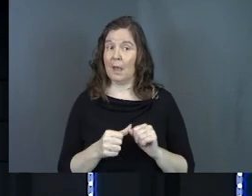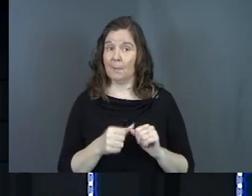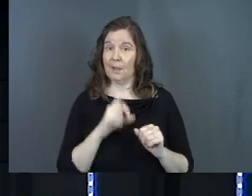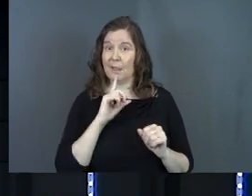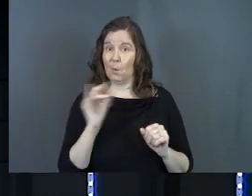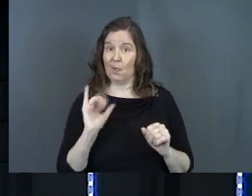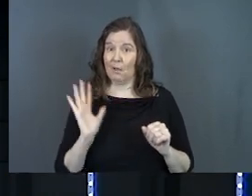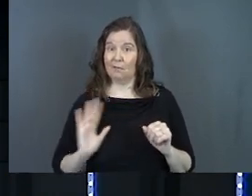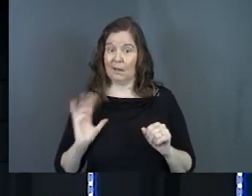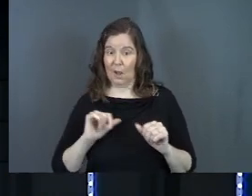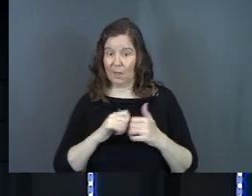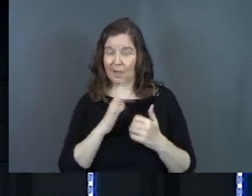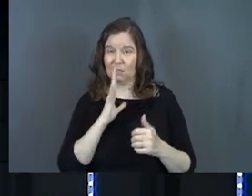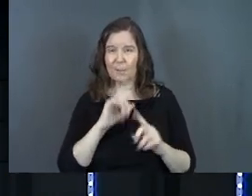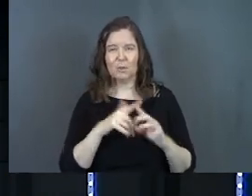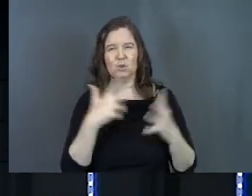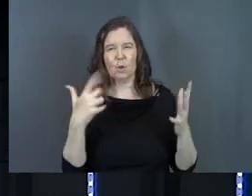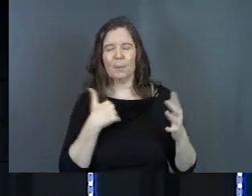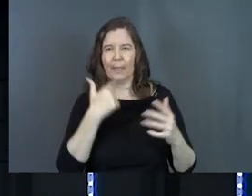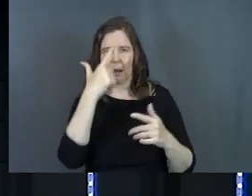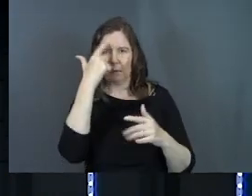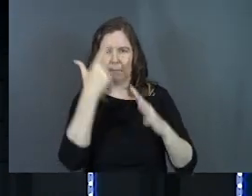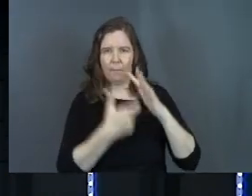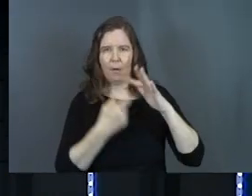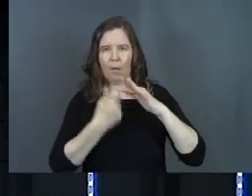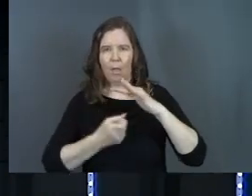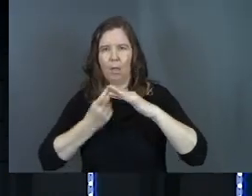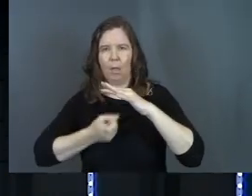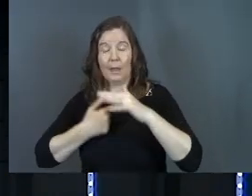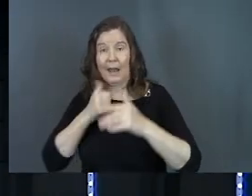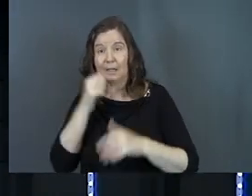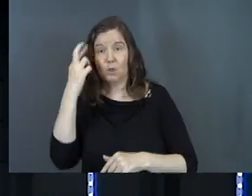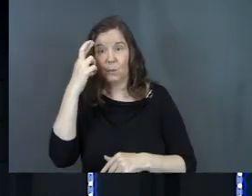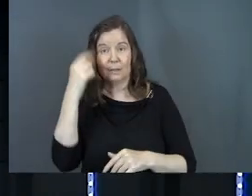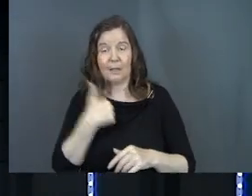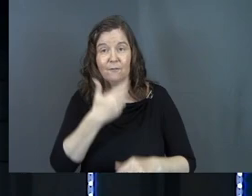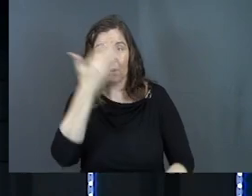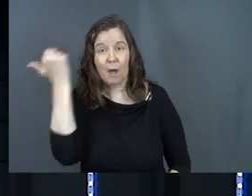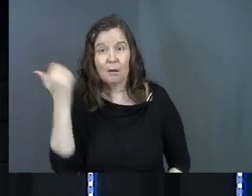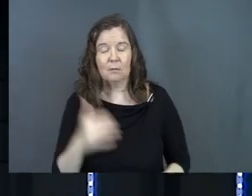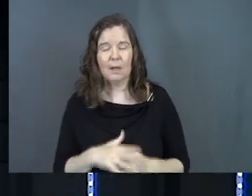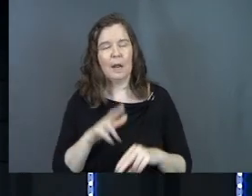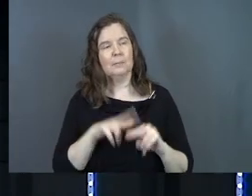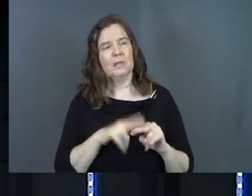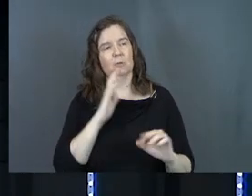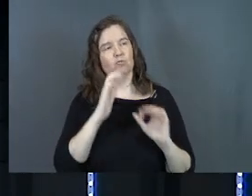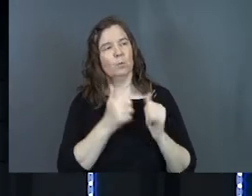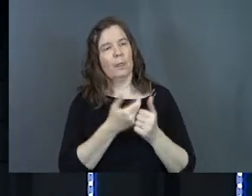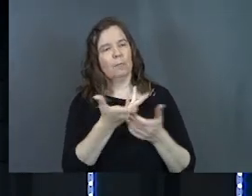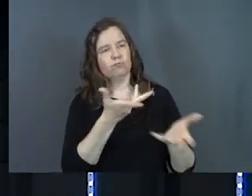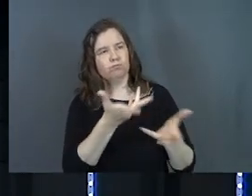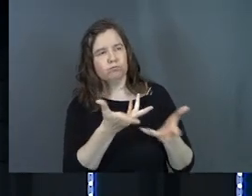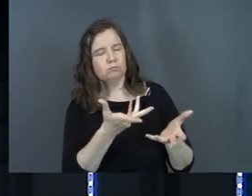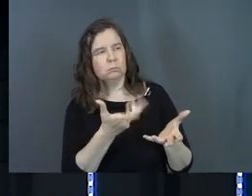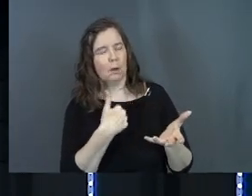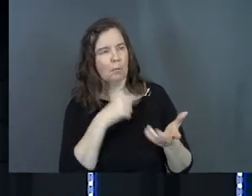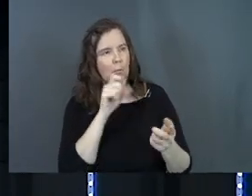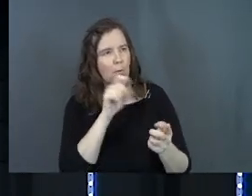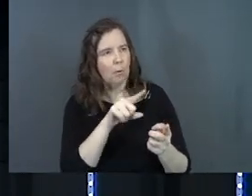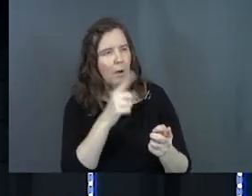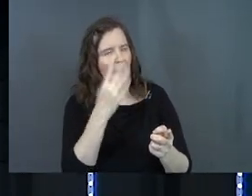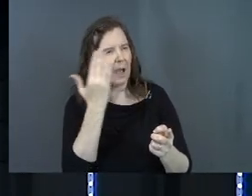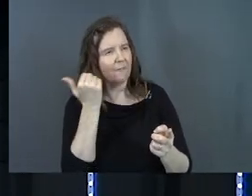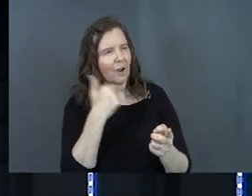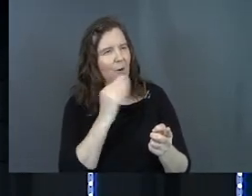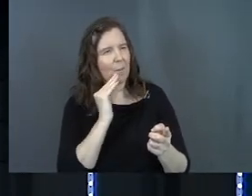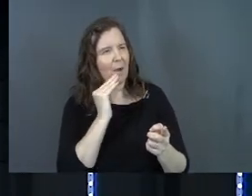what they were like and how they talked, but there's so much that I forgot and I don't know that I forgot it. And I'm sitting there and I'm having the conversation and it's like, I forgot